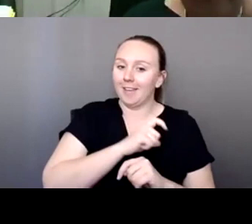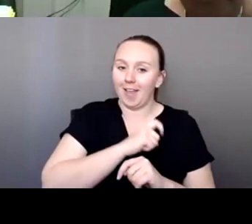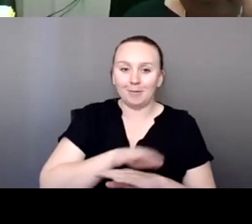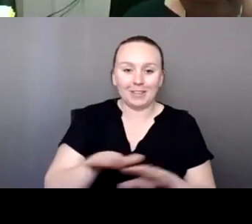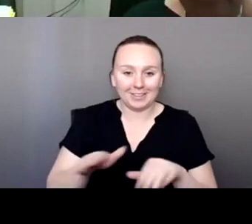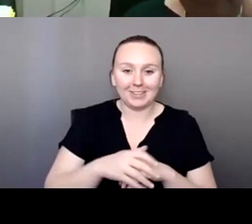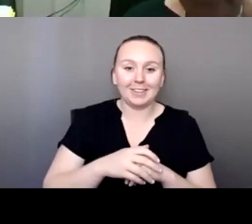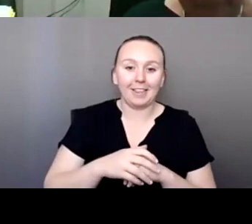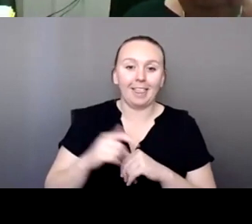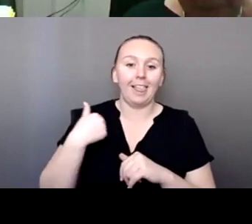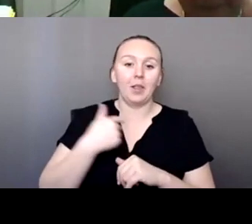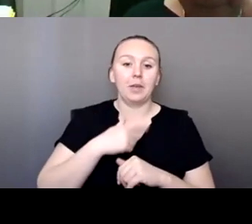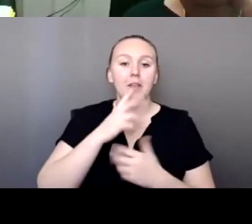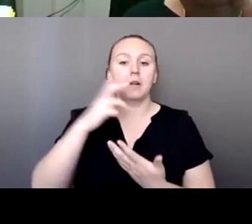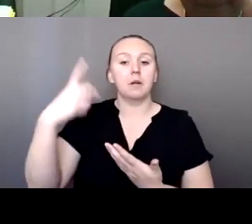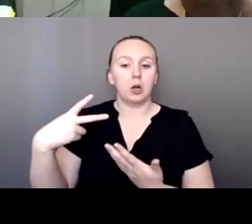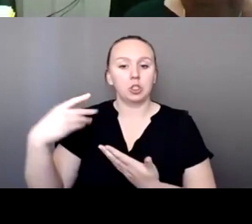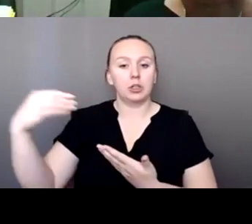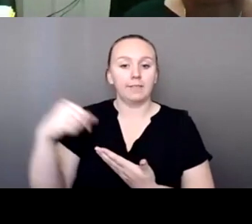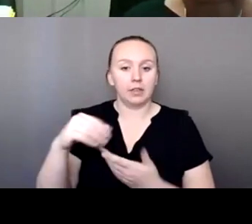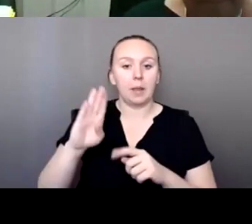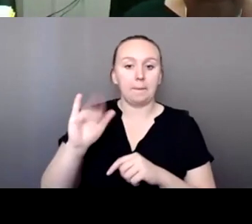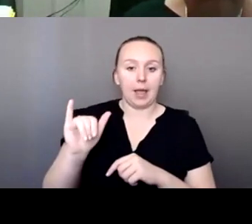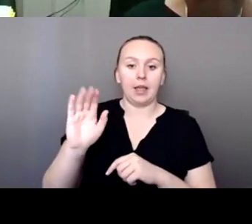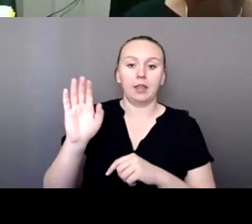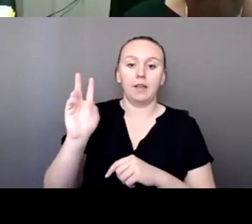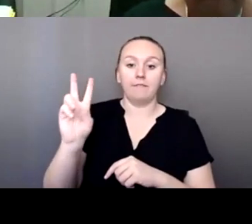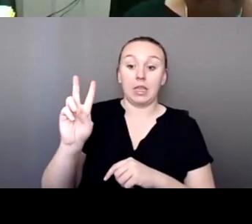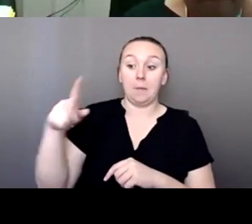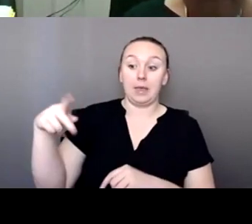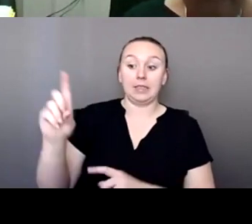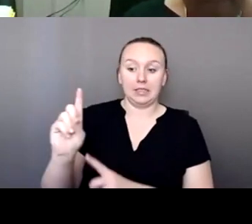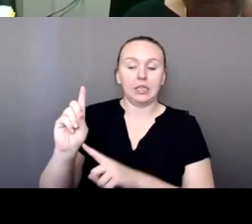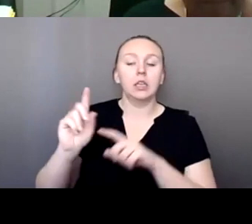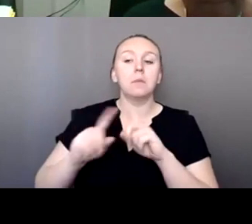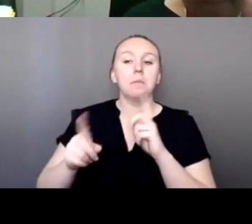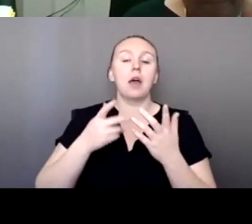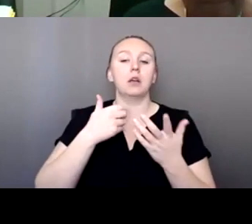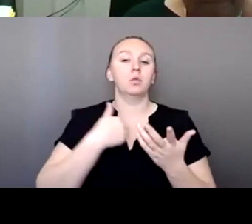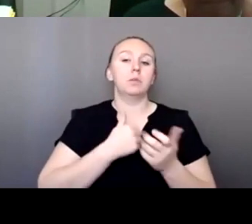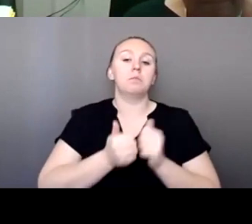We're, we're partially funded by VPD, but it's mostly a nonprofit organization.